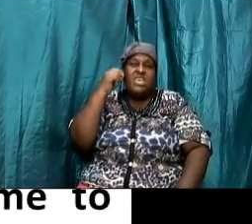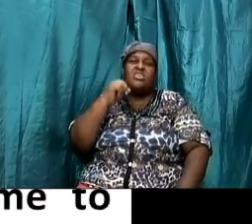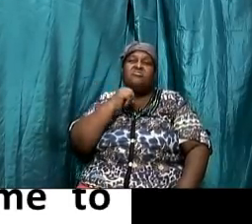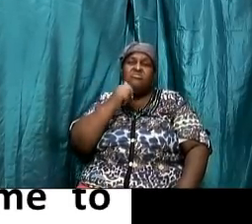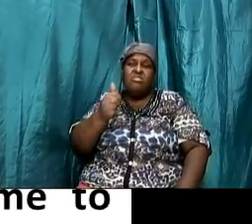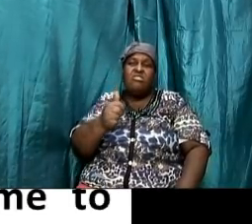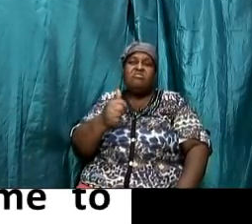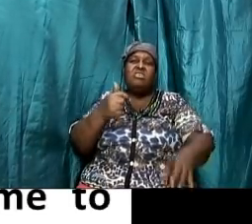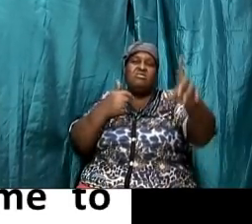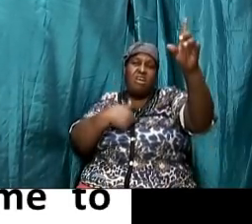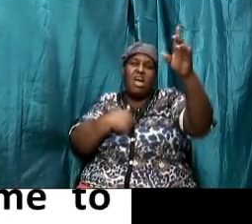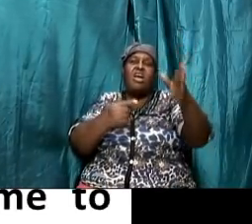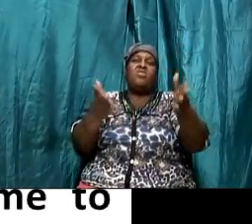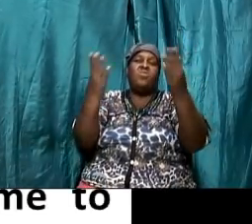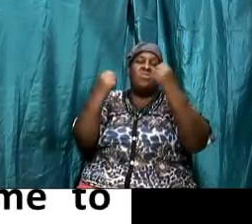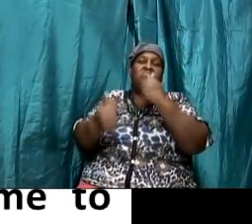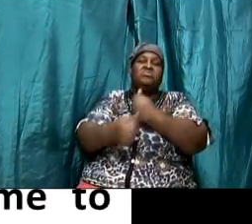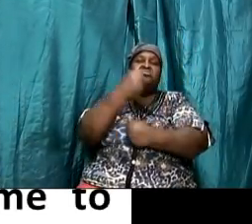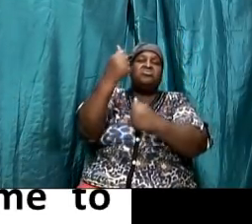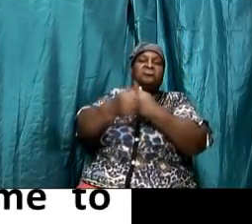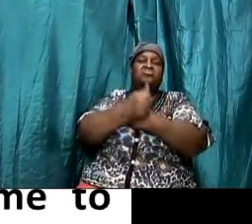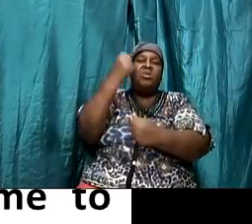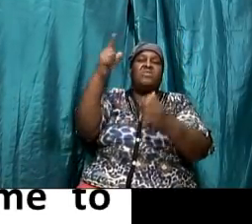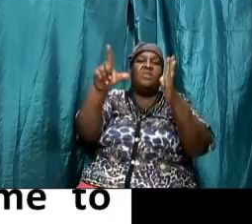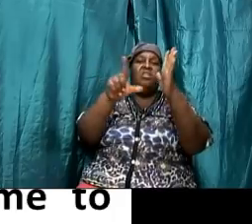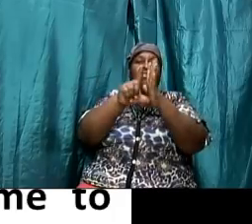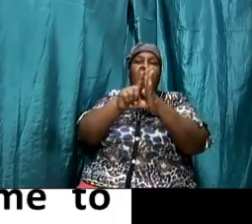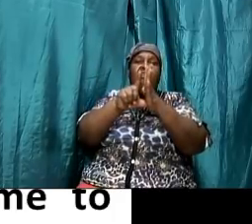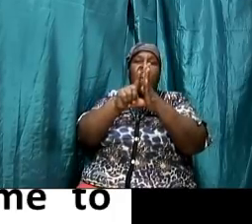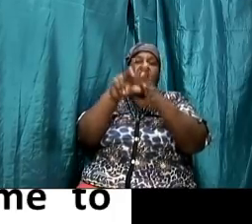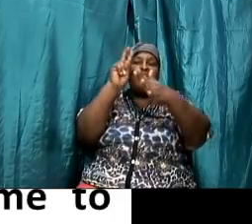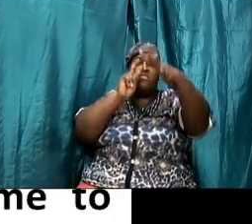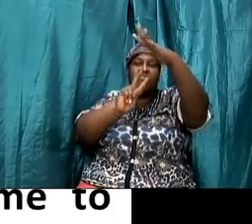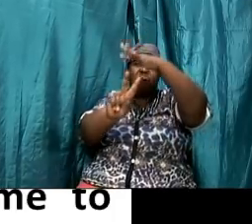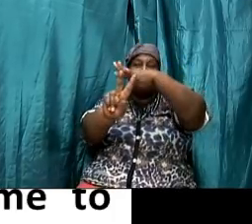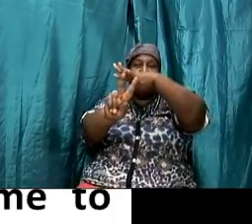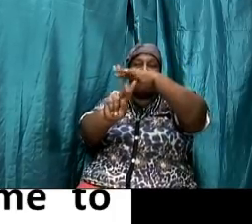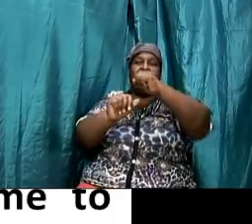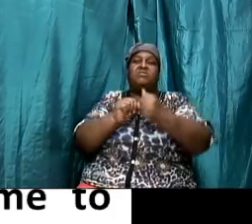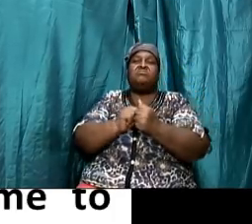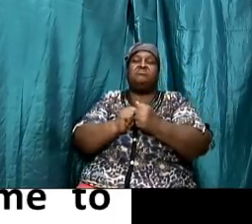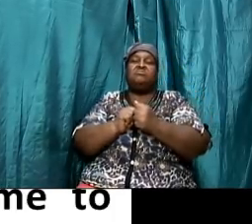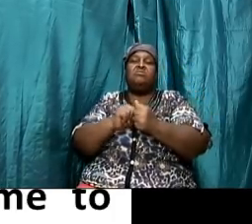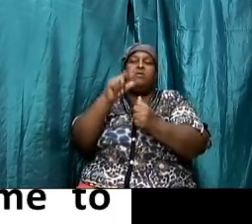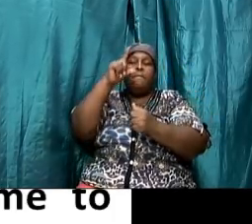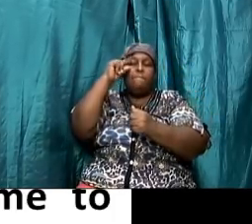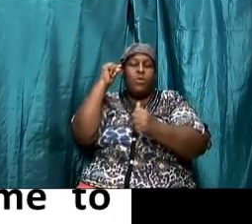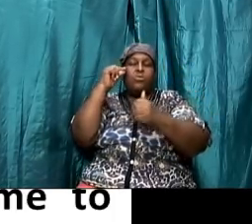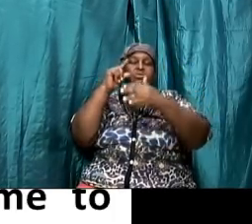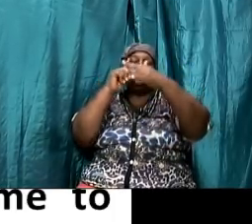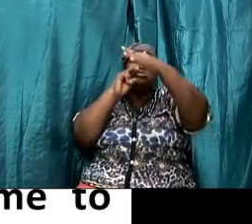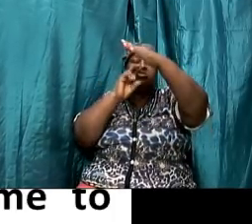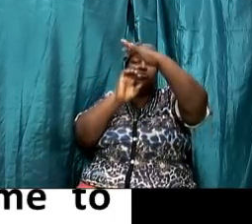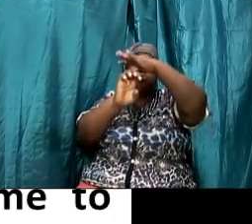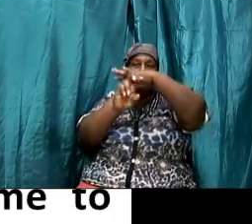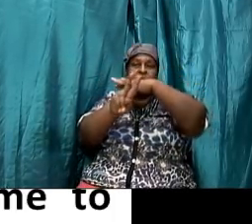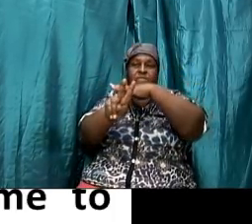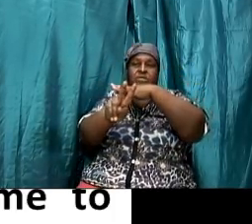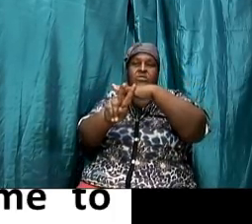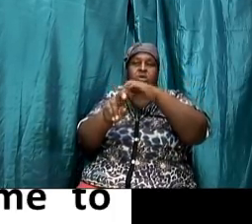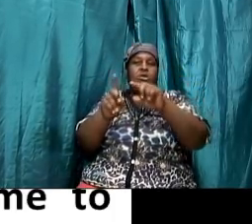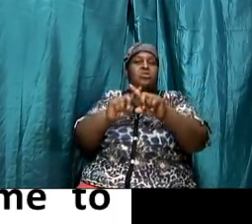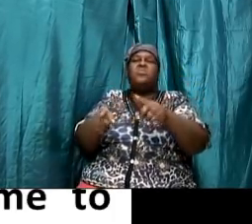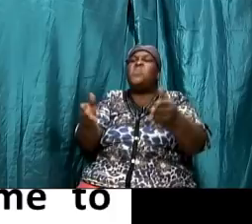come to destroy the law and the prophets i see that term law and prophets again law moses prophets elijah him don't come to